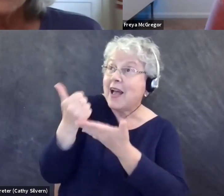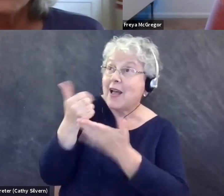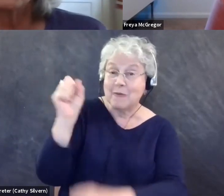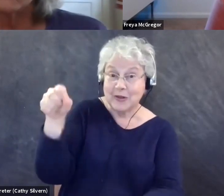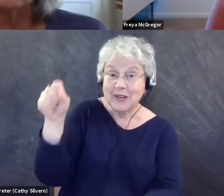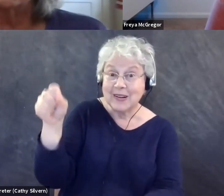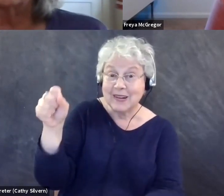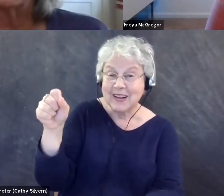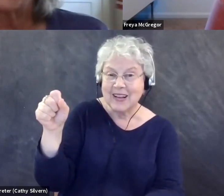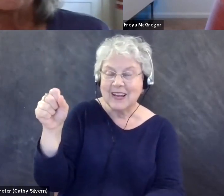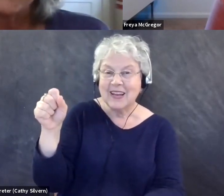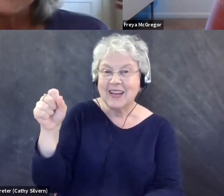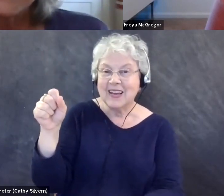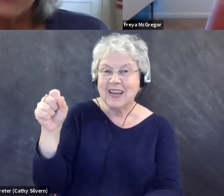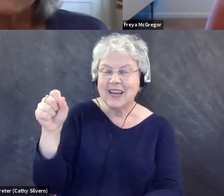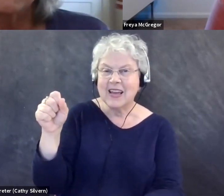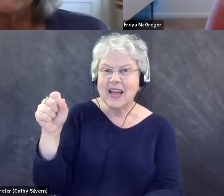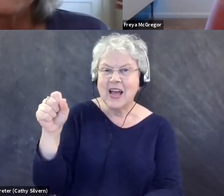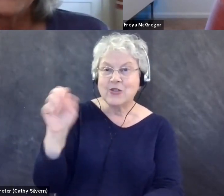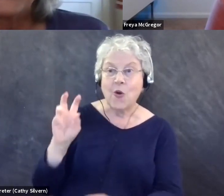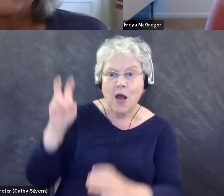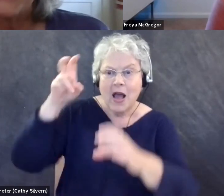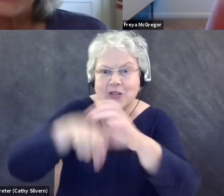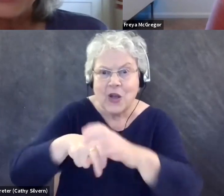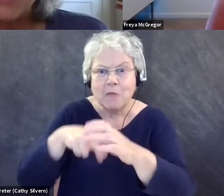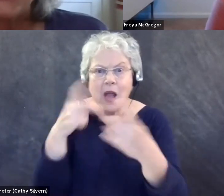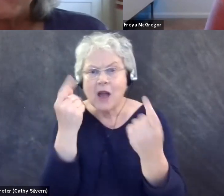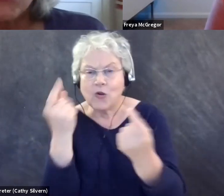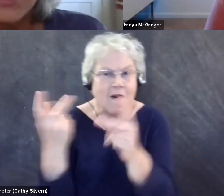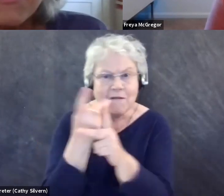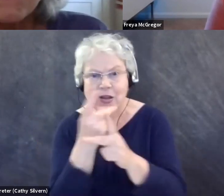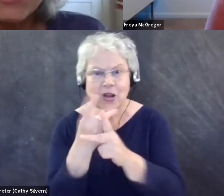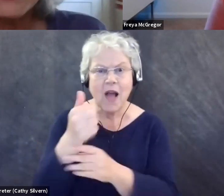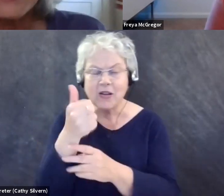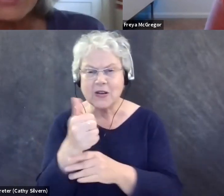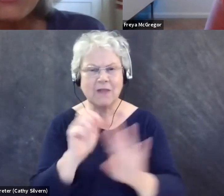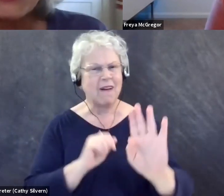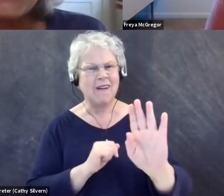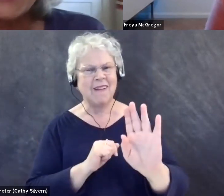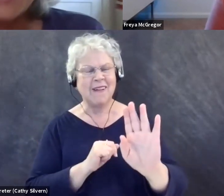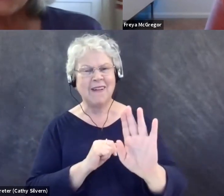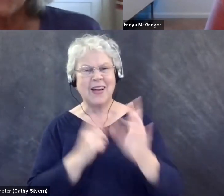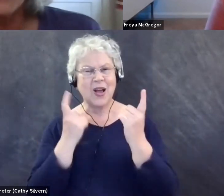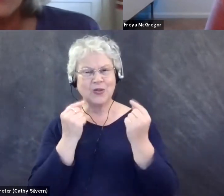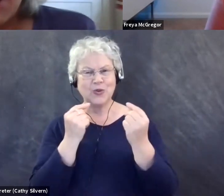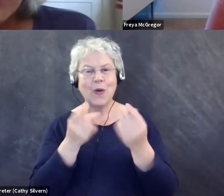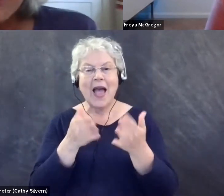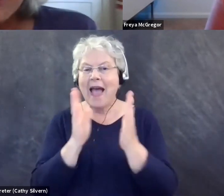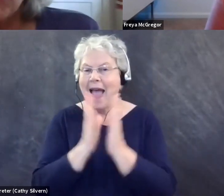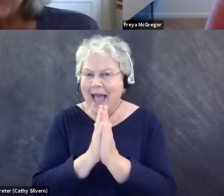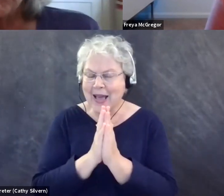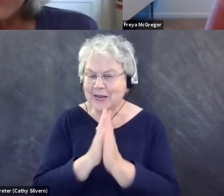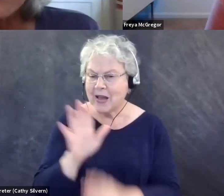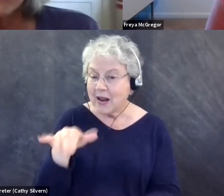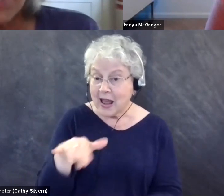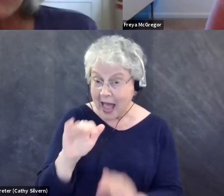help. Don't jump in and start, you know, figuring it out on your own. The first thing you should do is ask them, how can